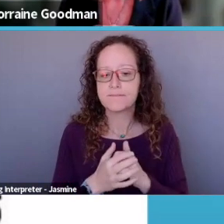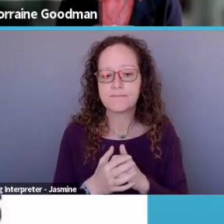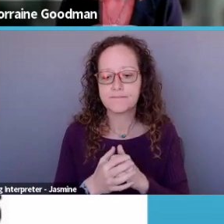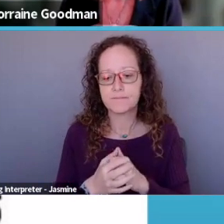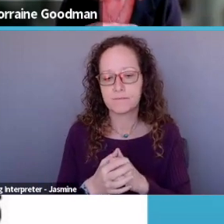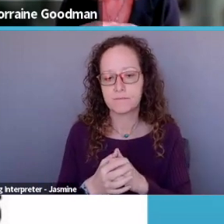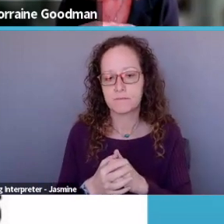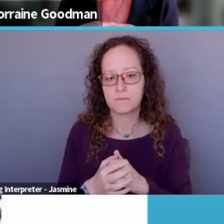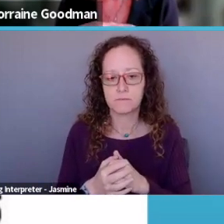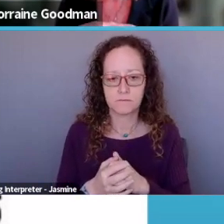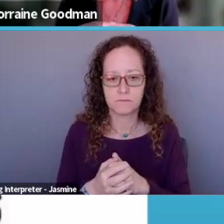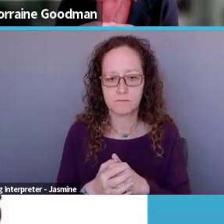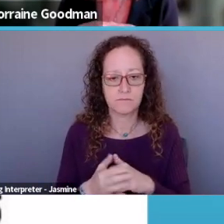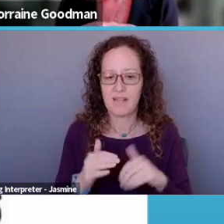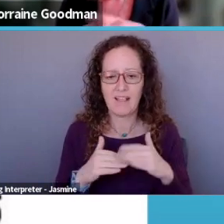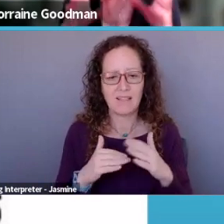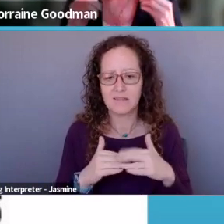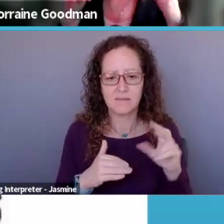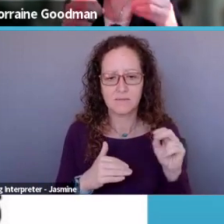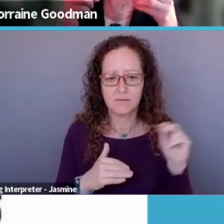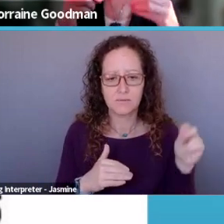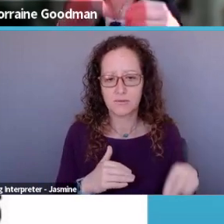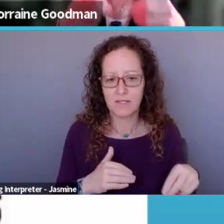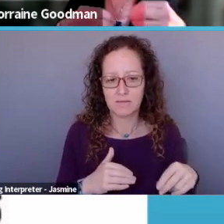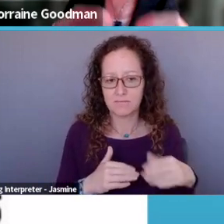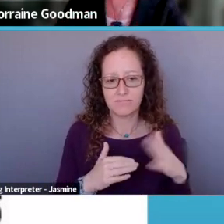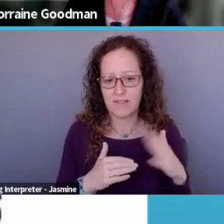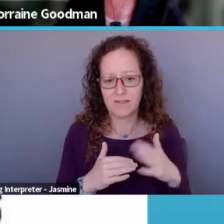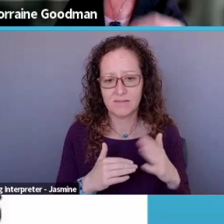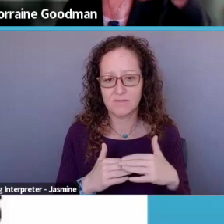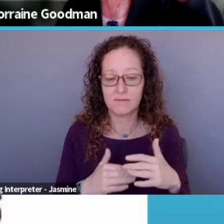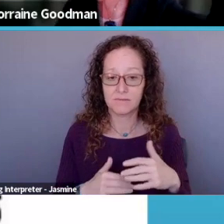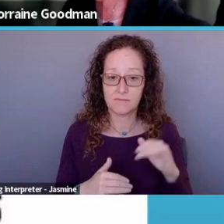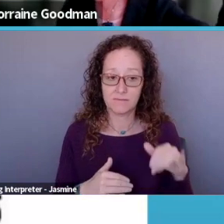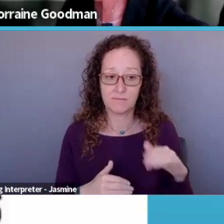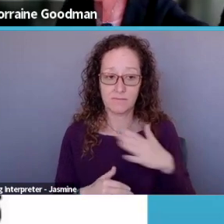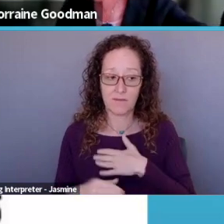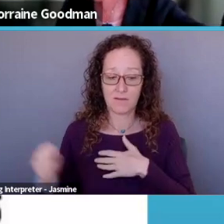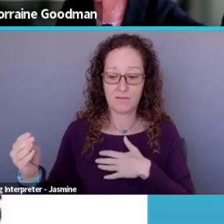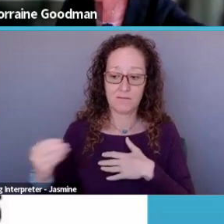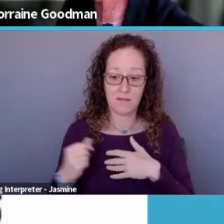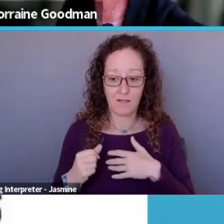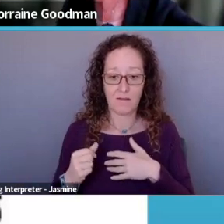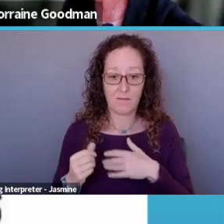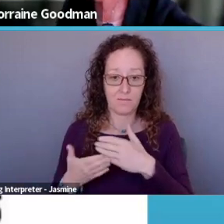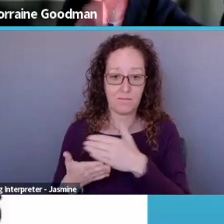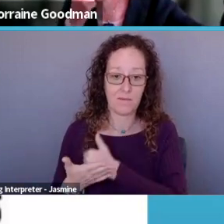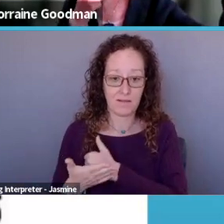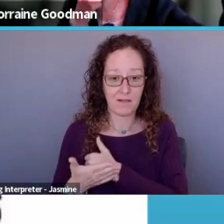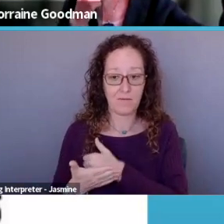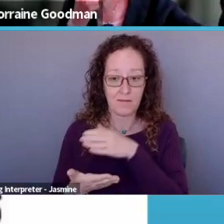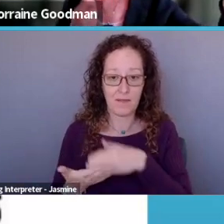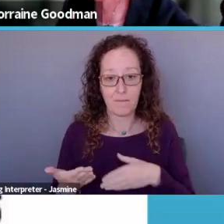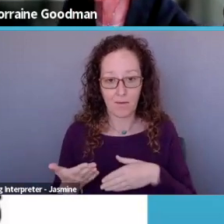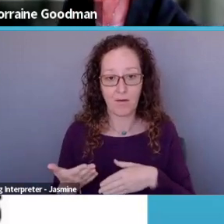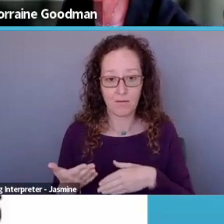least 30% or not more, that part of my salary should go towards programs in our